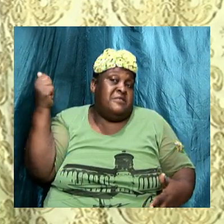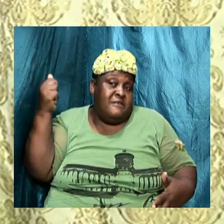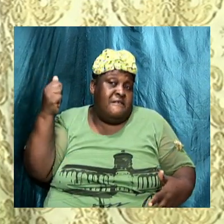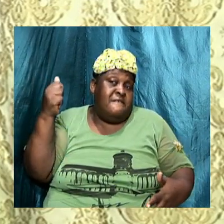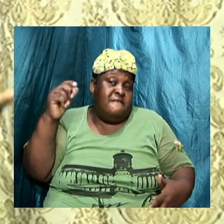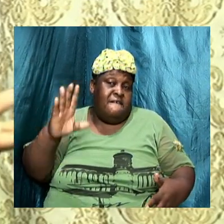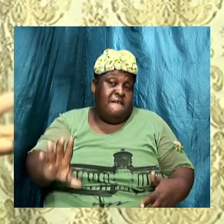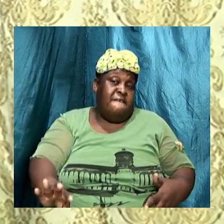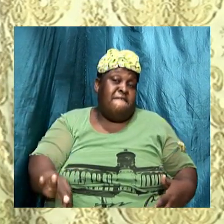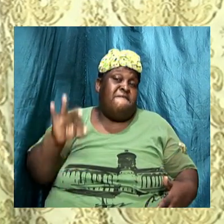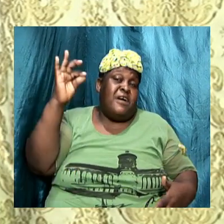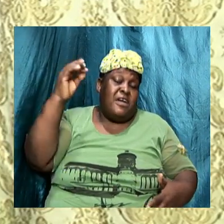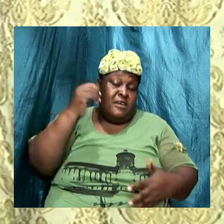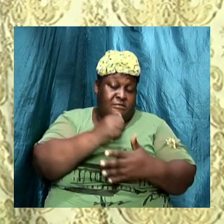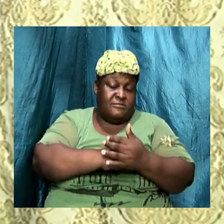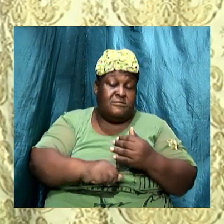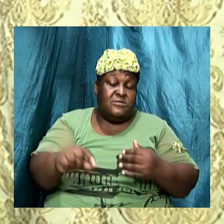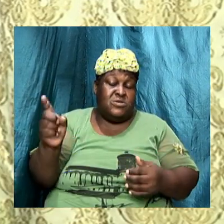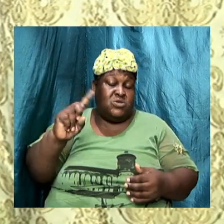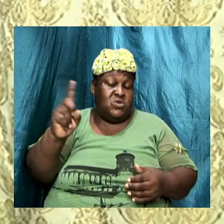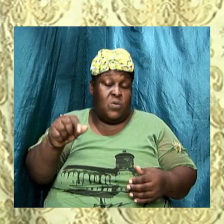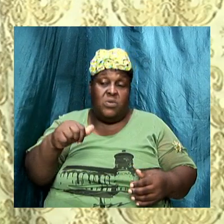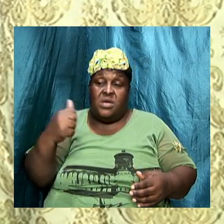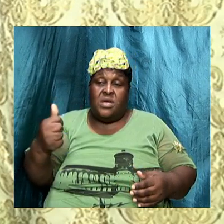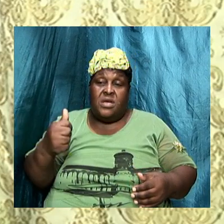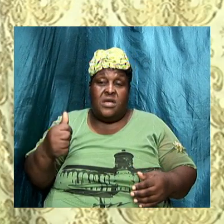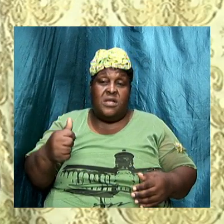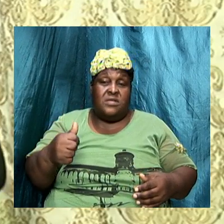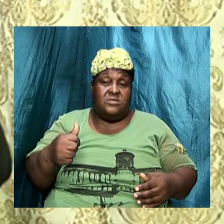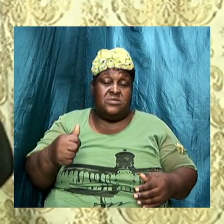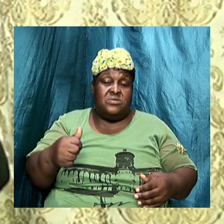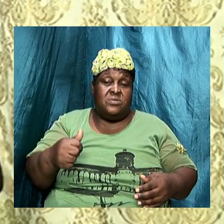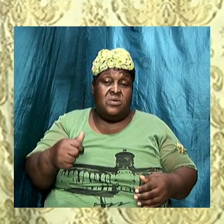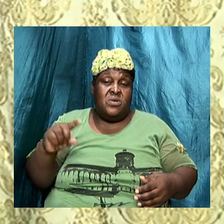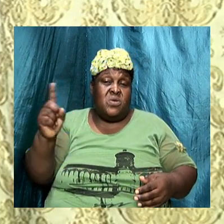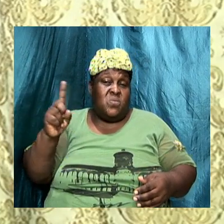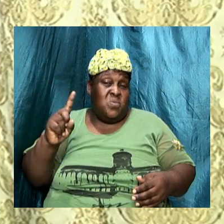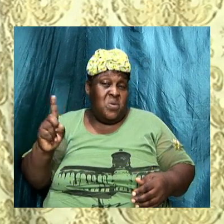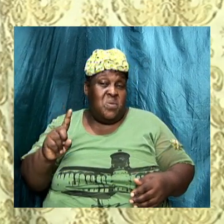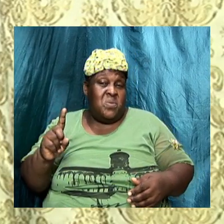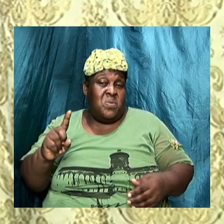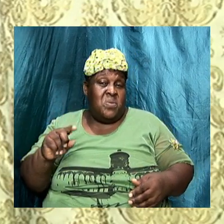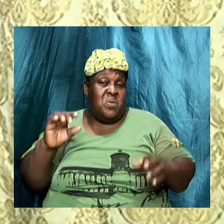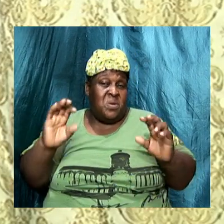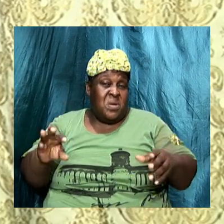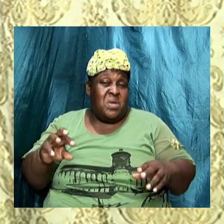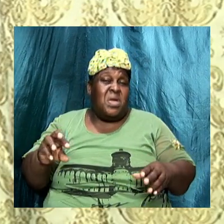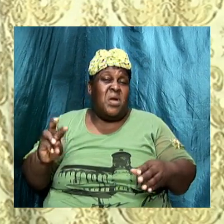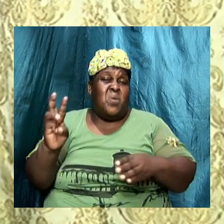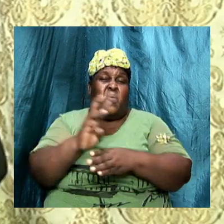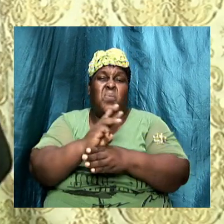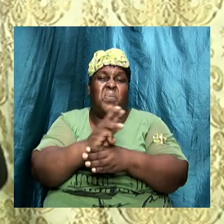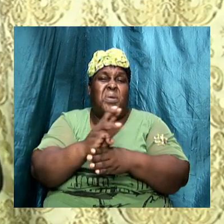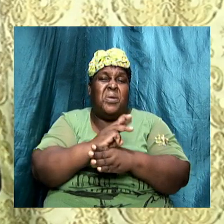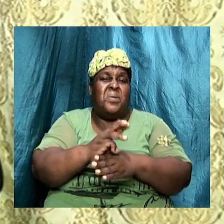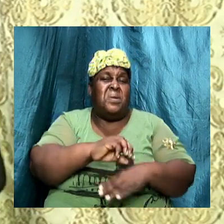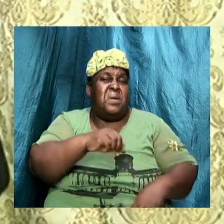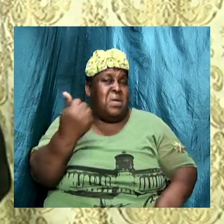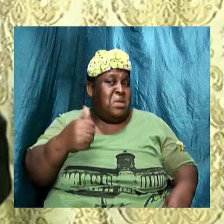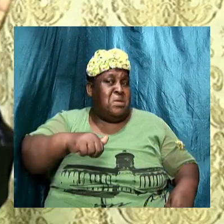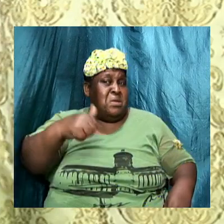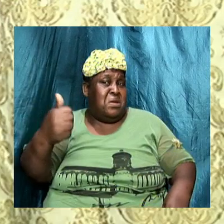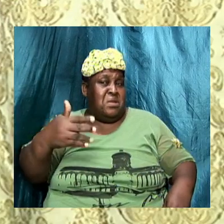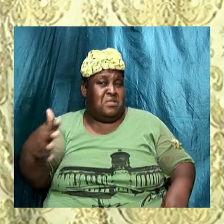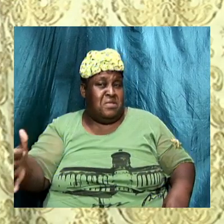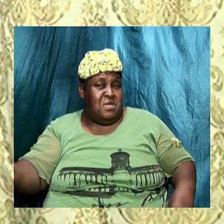else that we can work with and that is why the Bible says that they are going to find they are going to find persons that will minister to